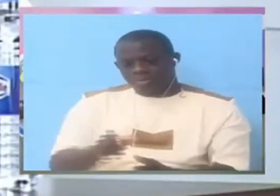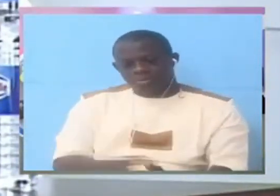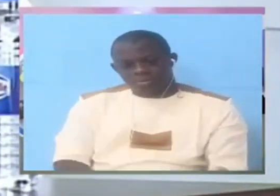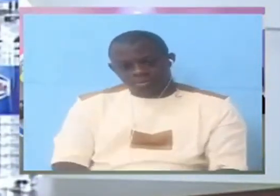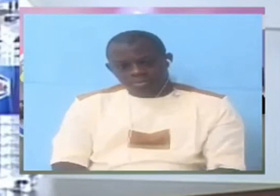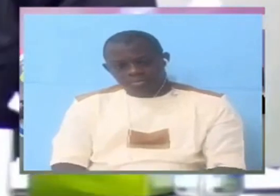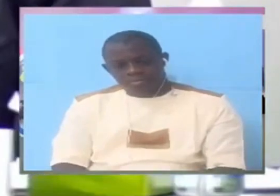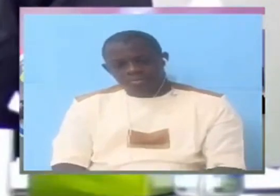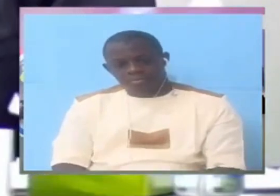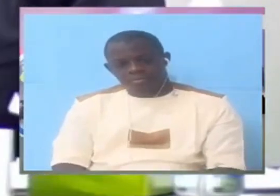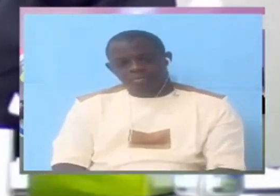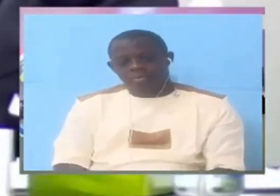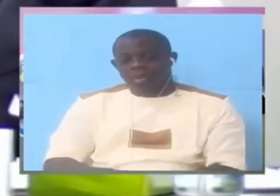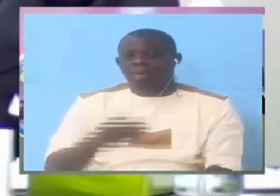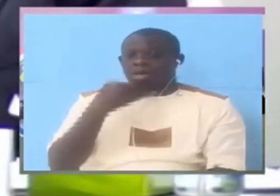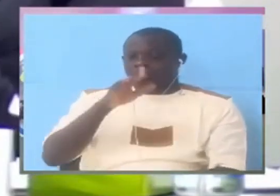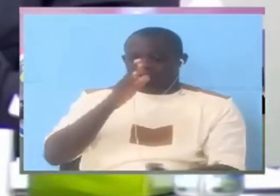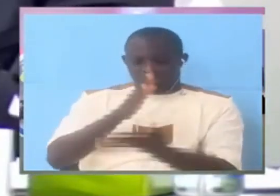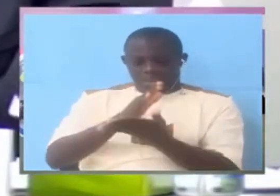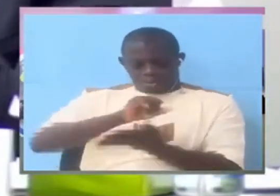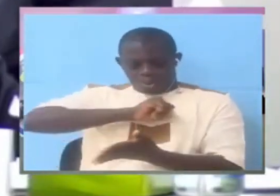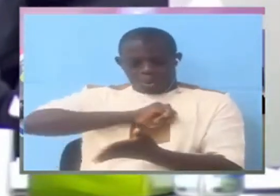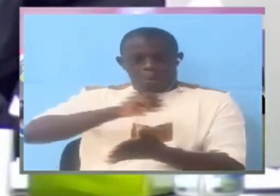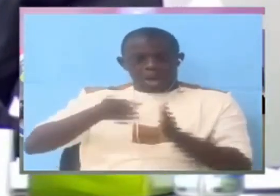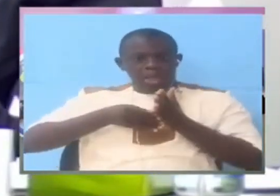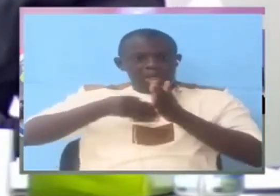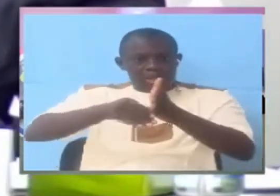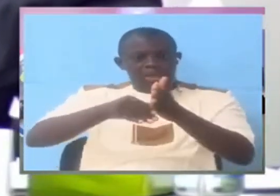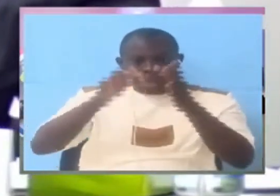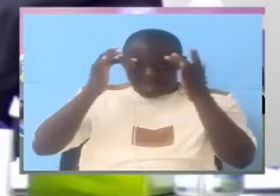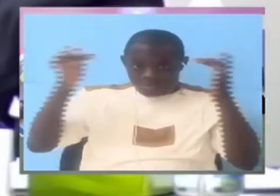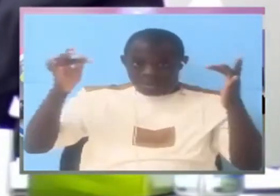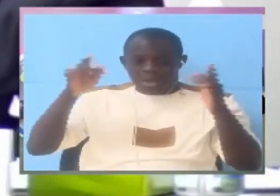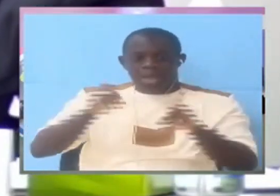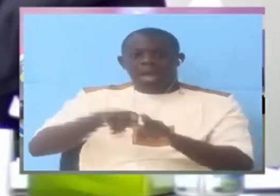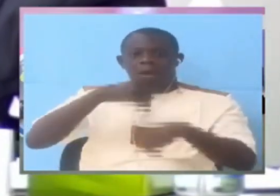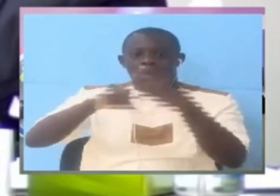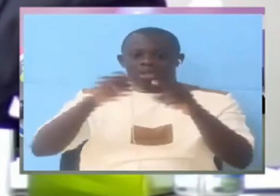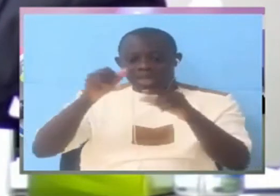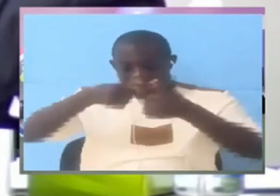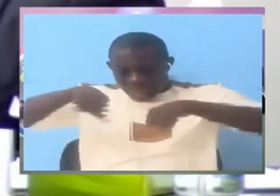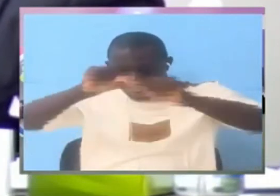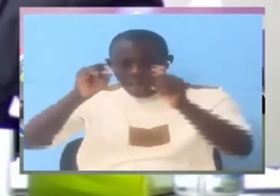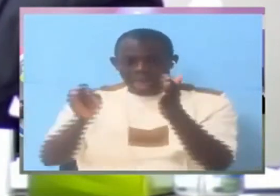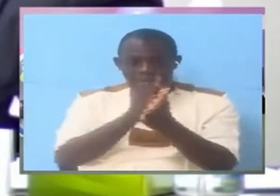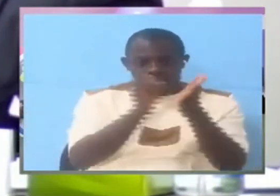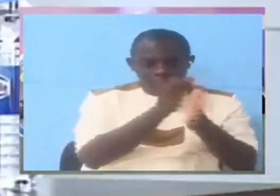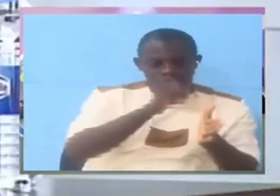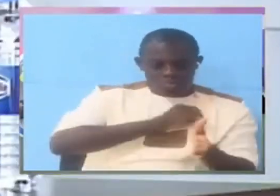Wasn't he the leading expert Wasn't he the leading expert for investigations At the NIA